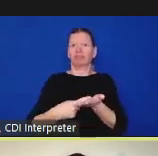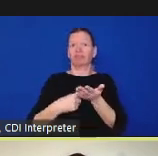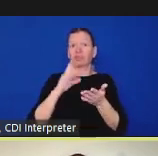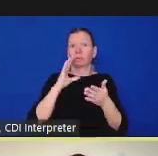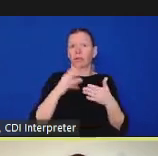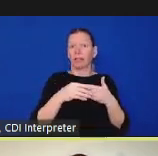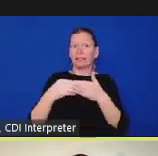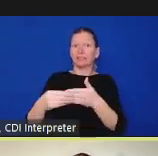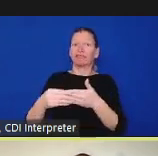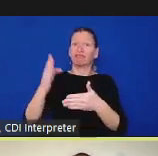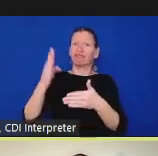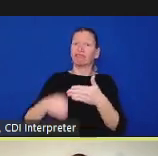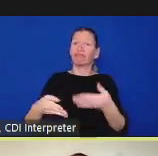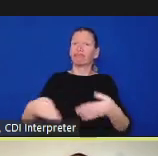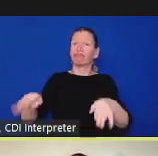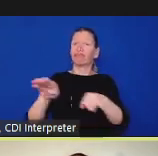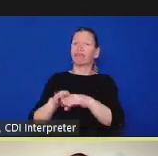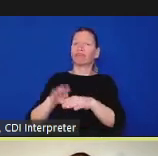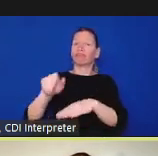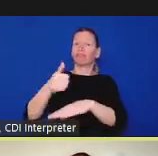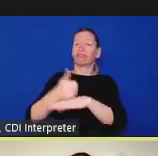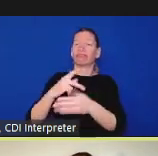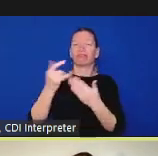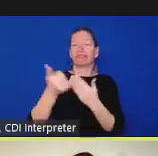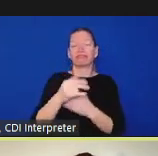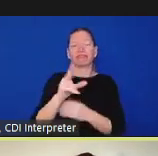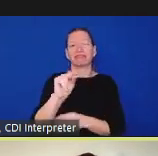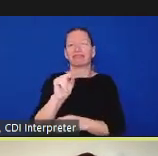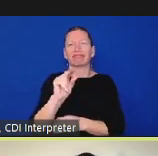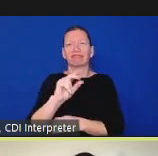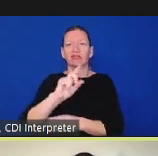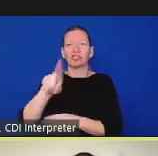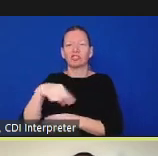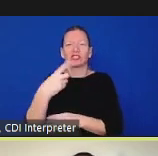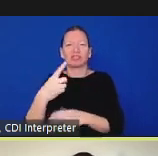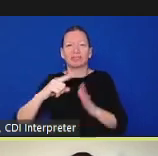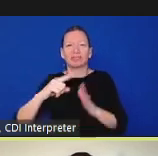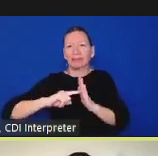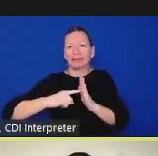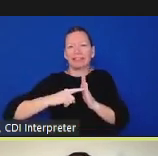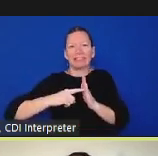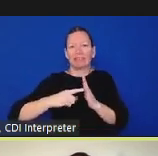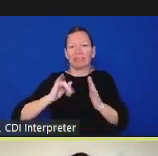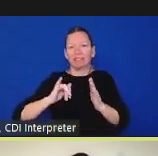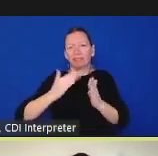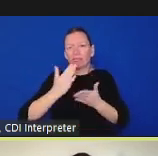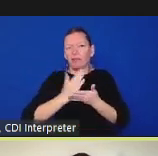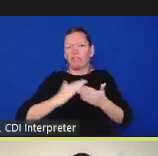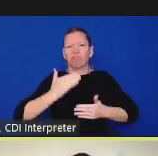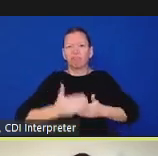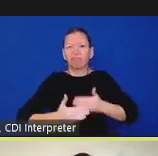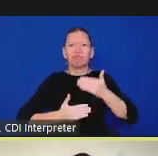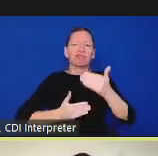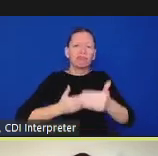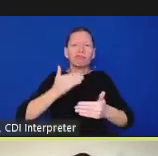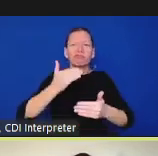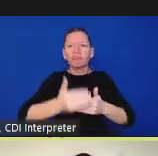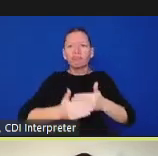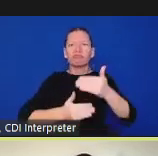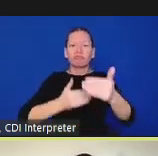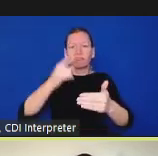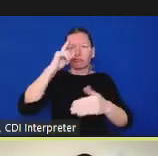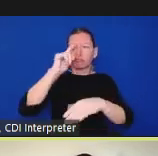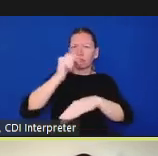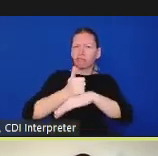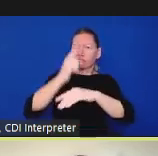with a big plan this is part of creating that plan so that was a lot take a